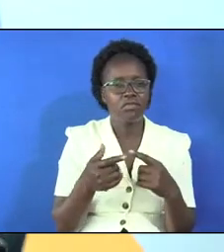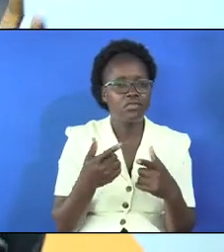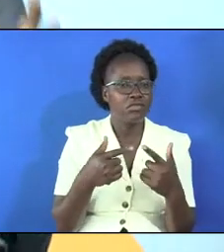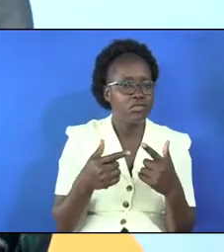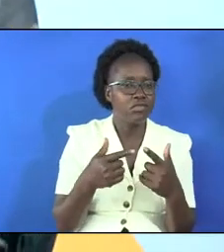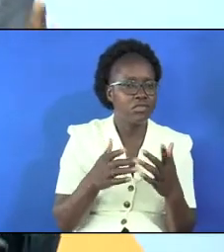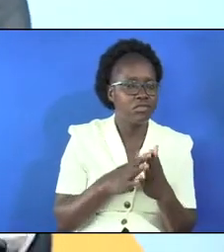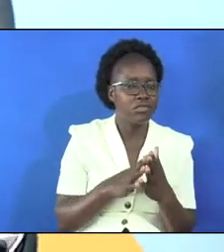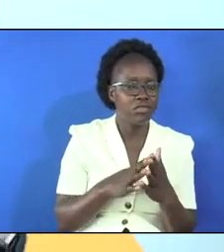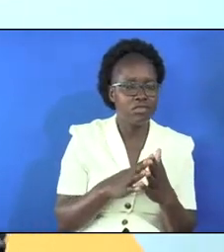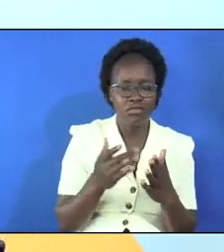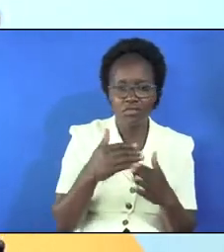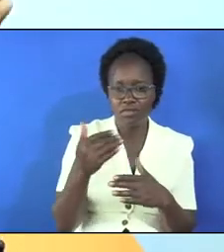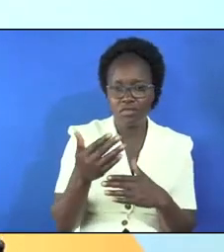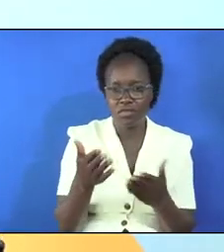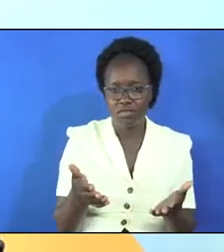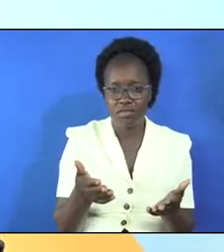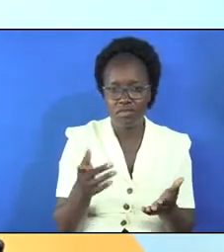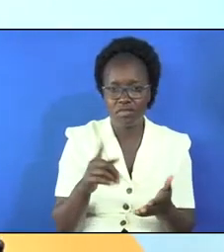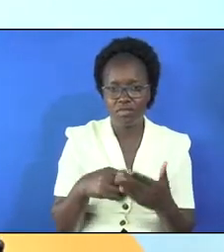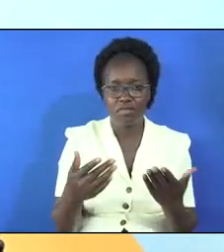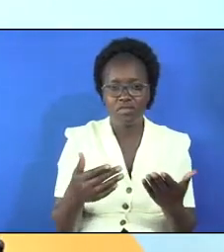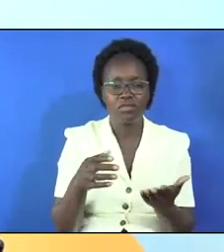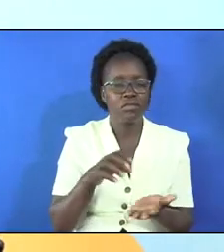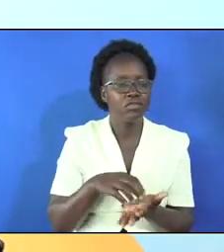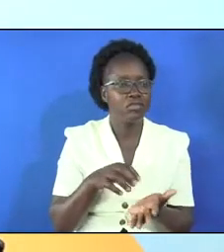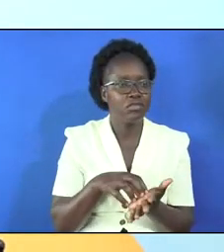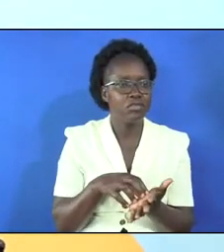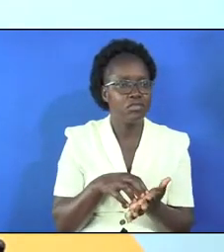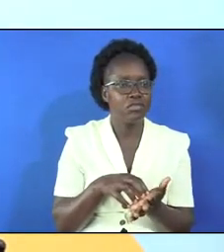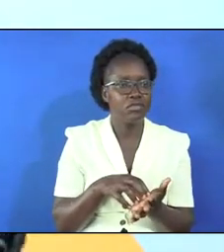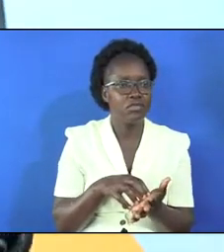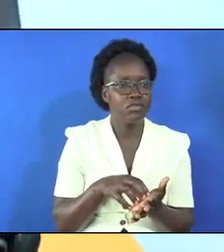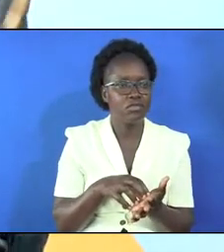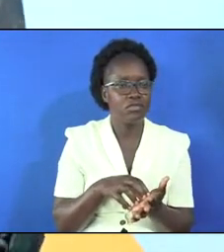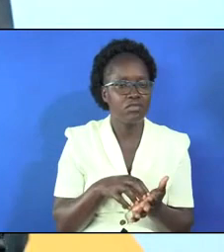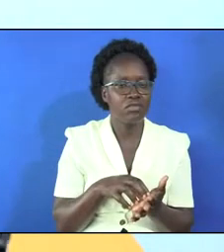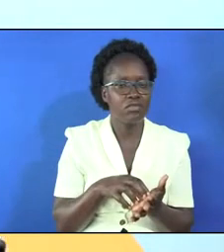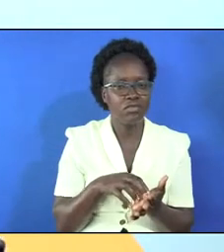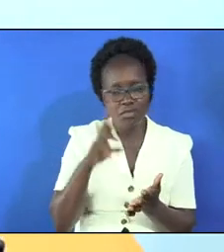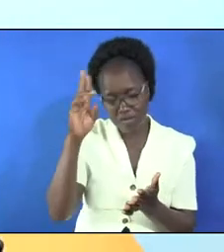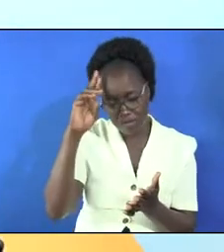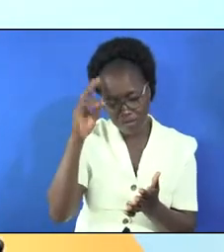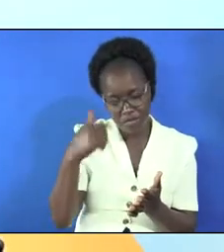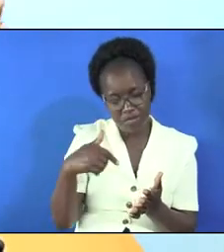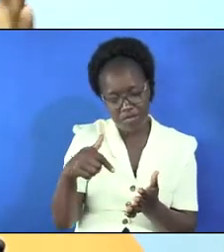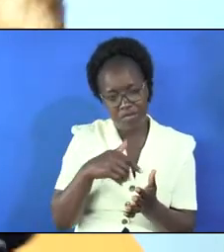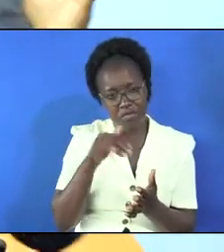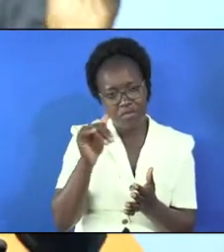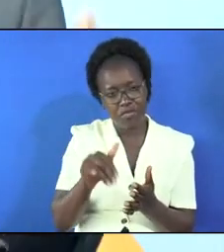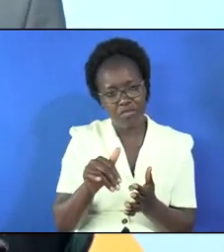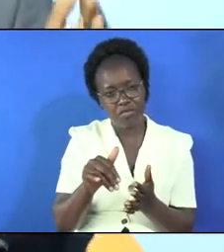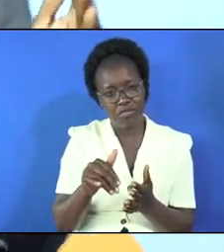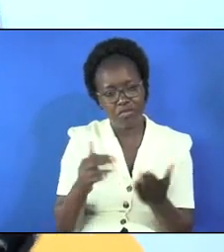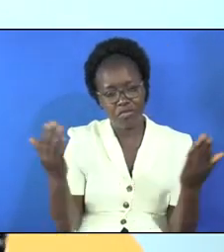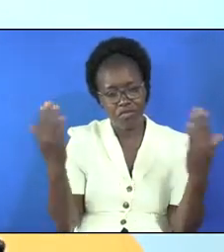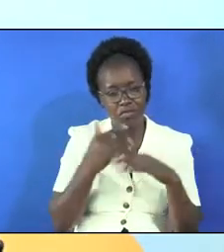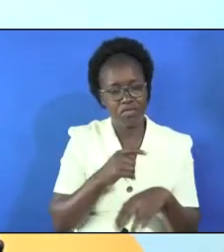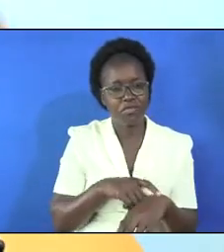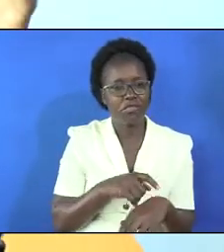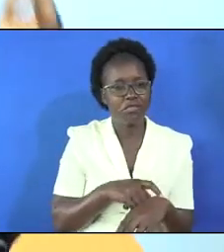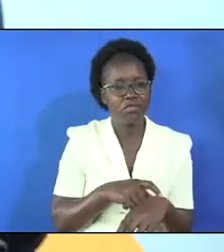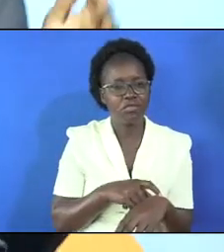one who is ever there no matter the situation this is reminding us that in our darkest